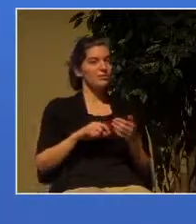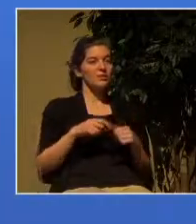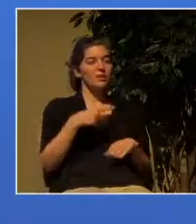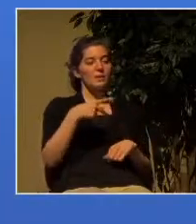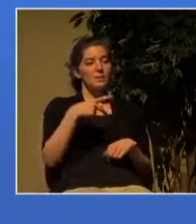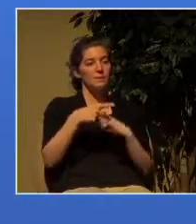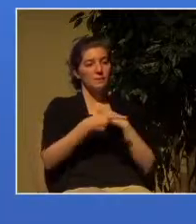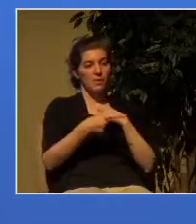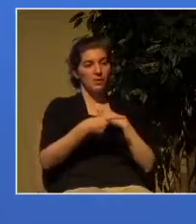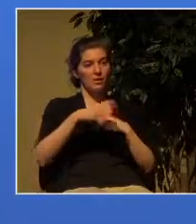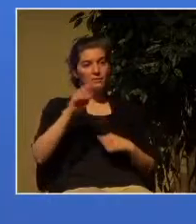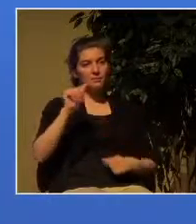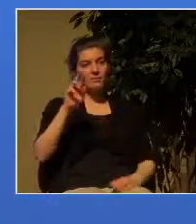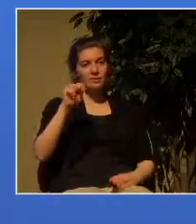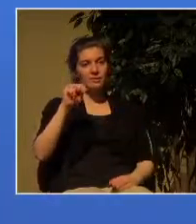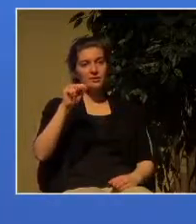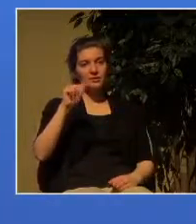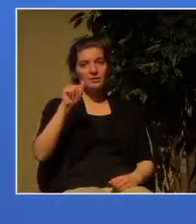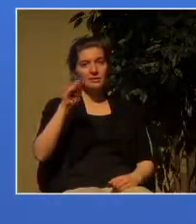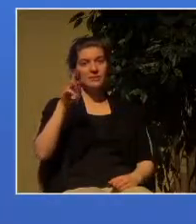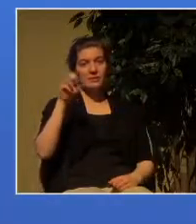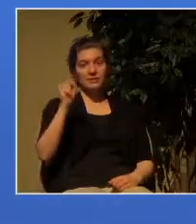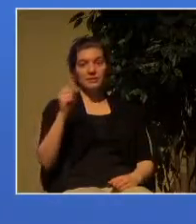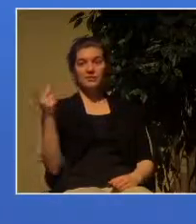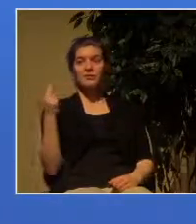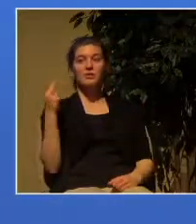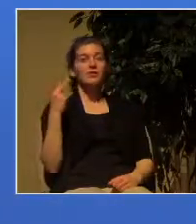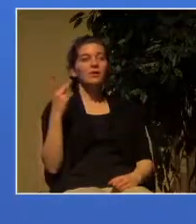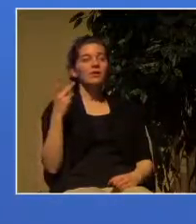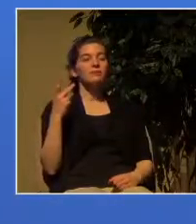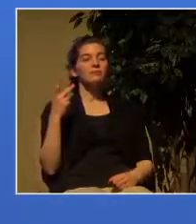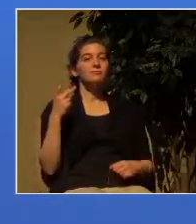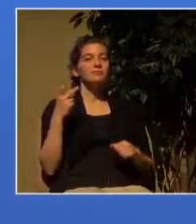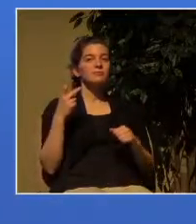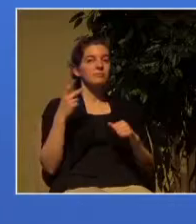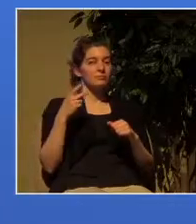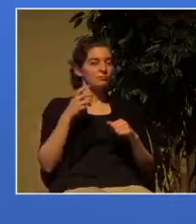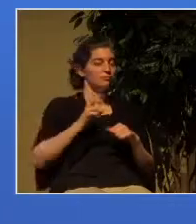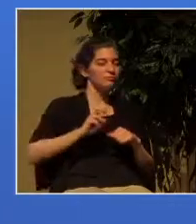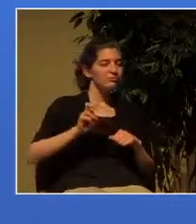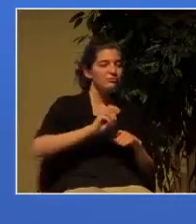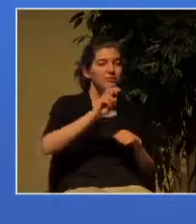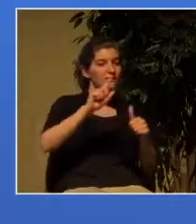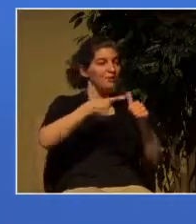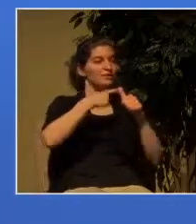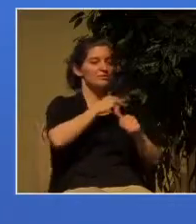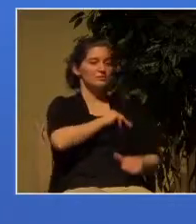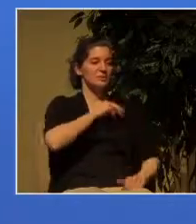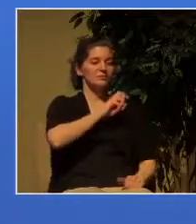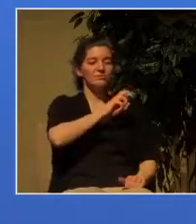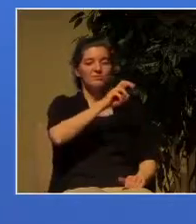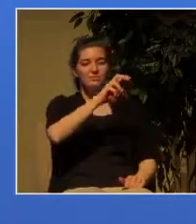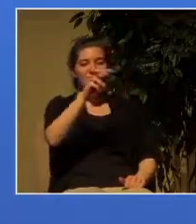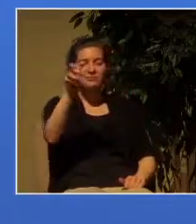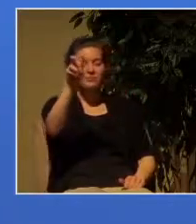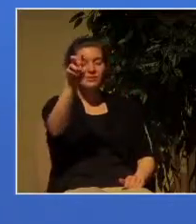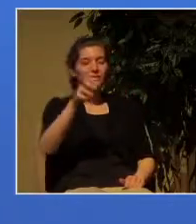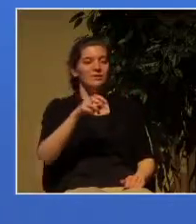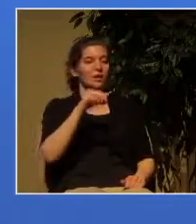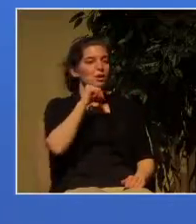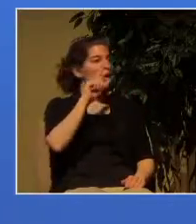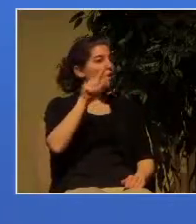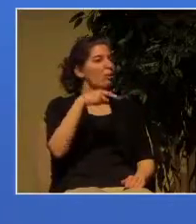winning converts they're interested in winning men and women who are devoted